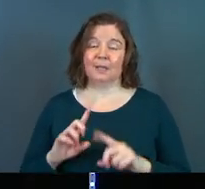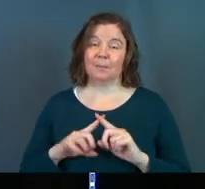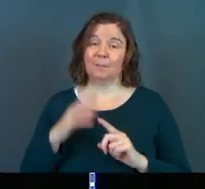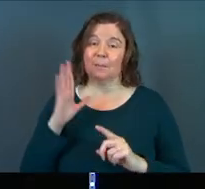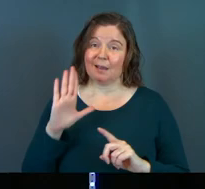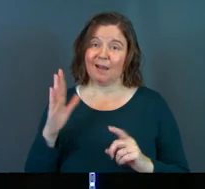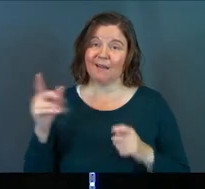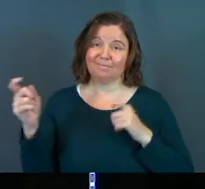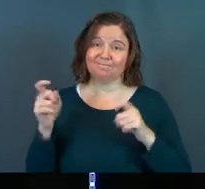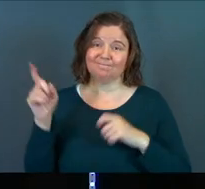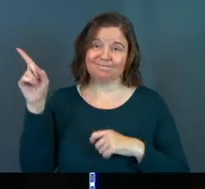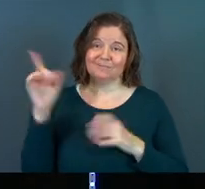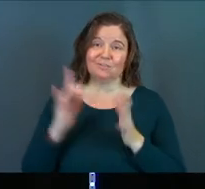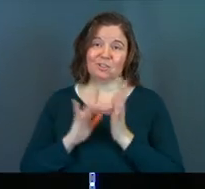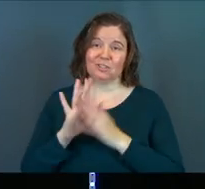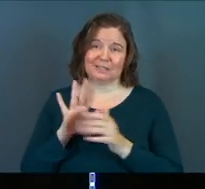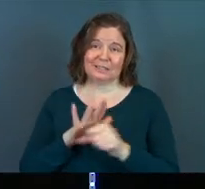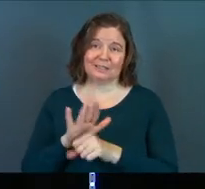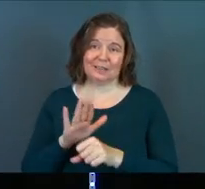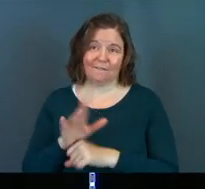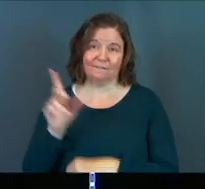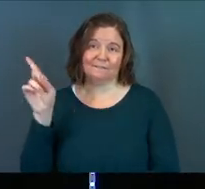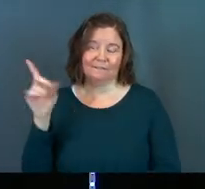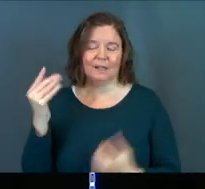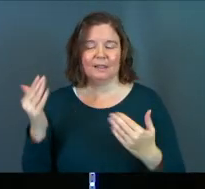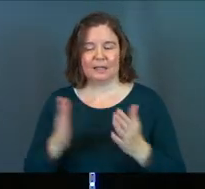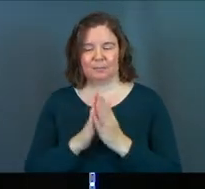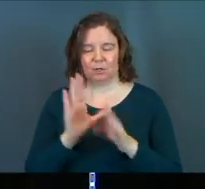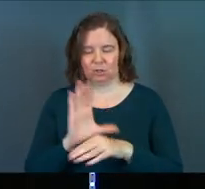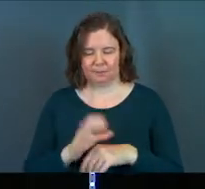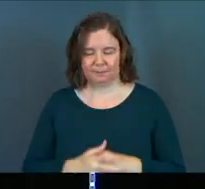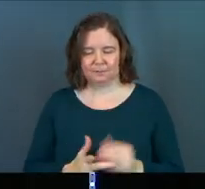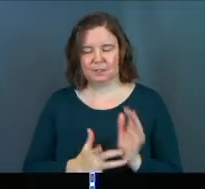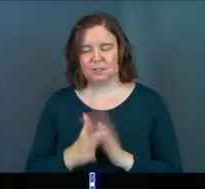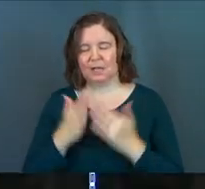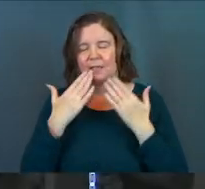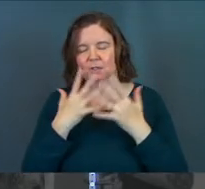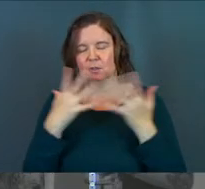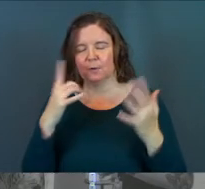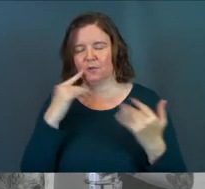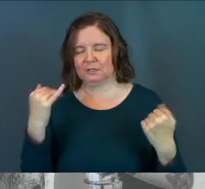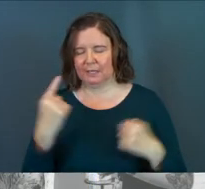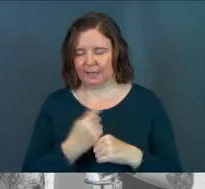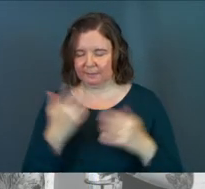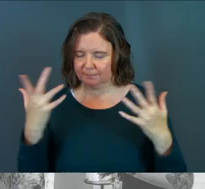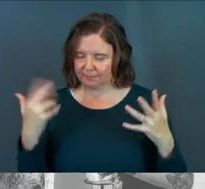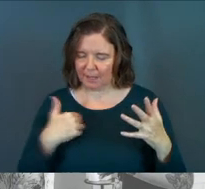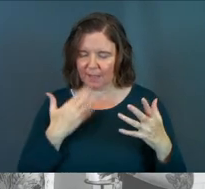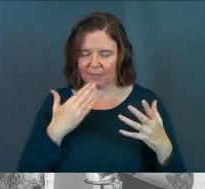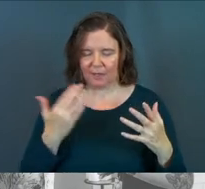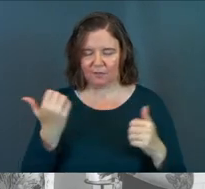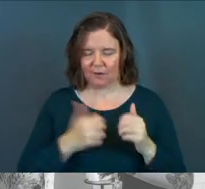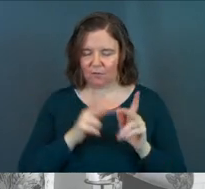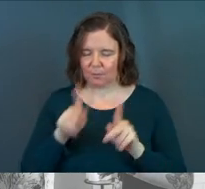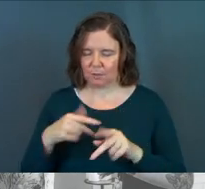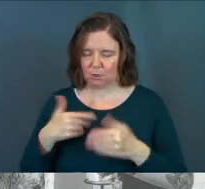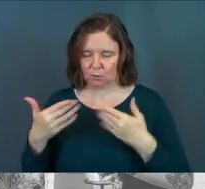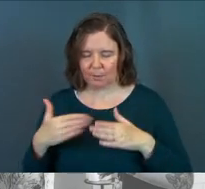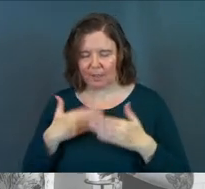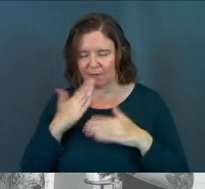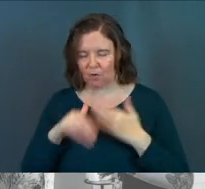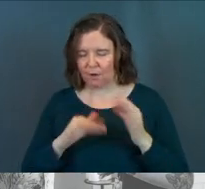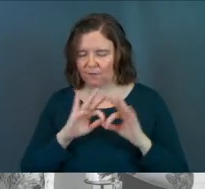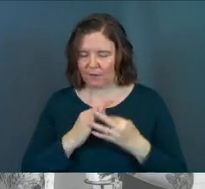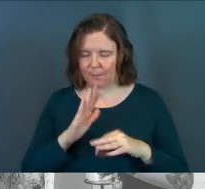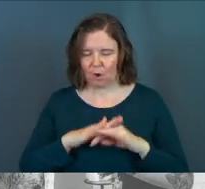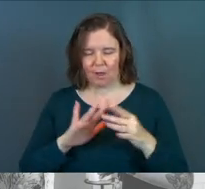but God's got it. Jesus is enough. Let's pray, church. Jesus, I thank you so much for today. God, I thank you for every person in this room. I thank you